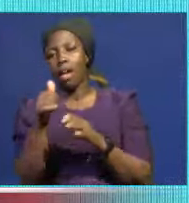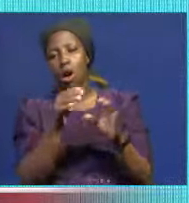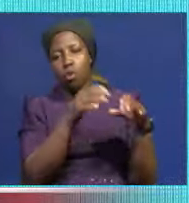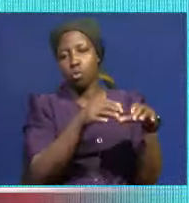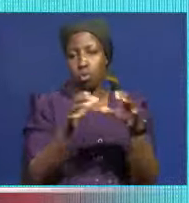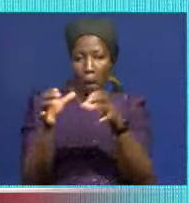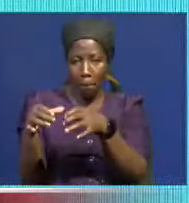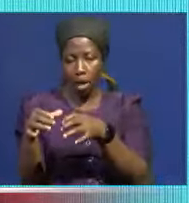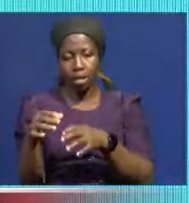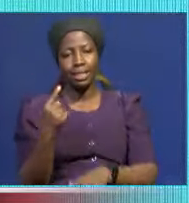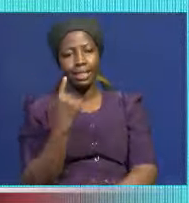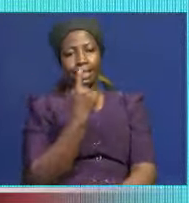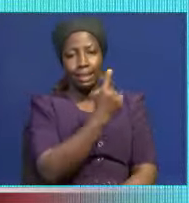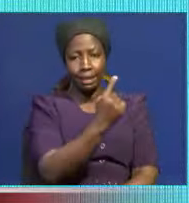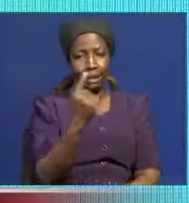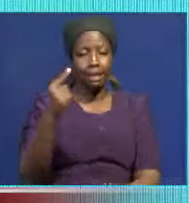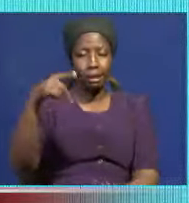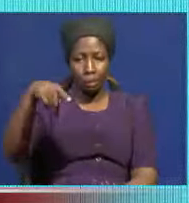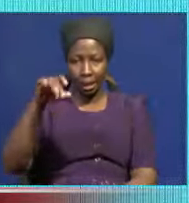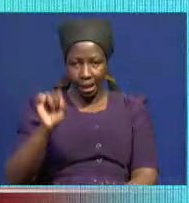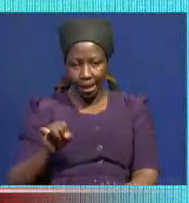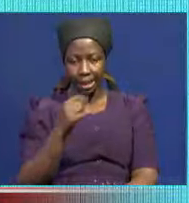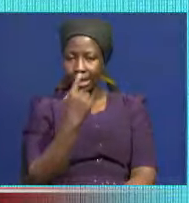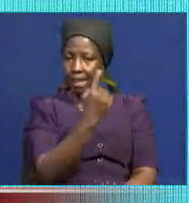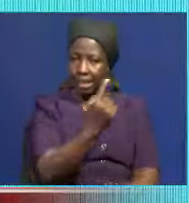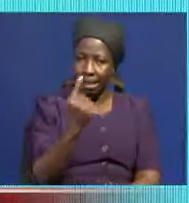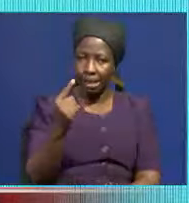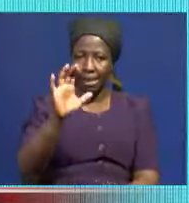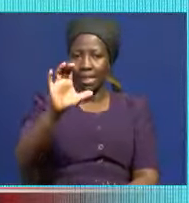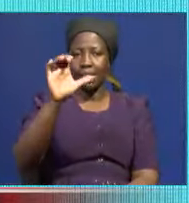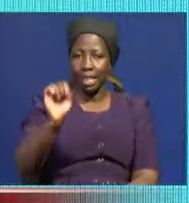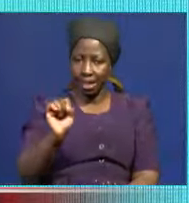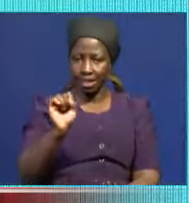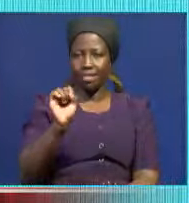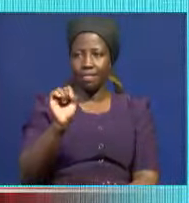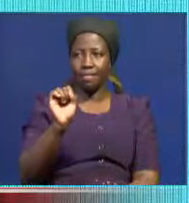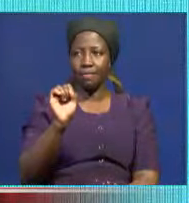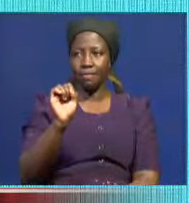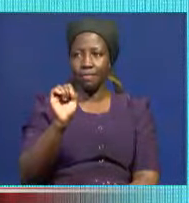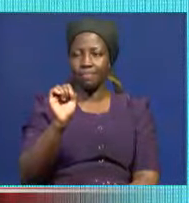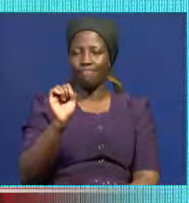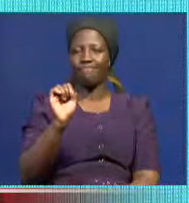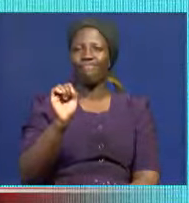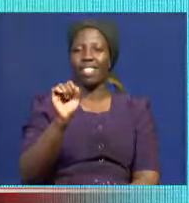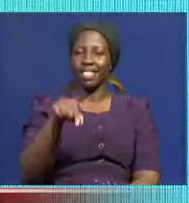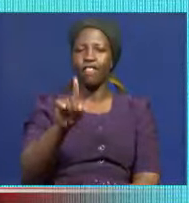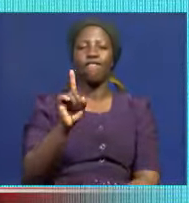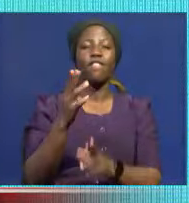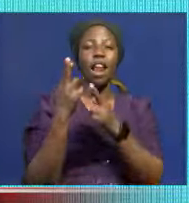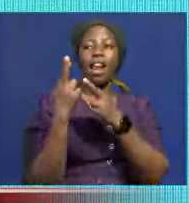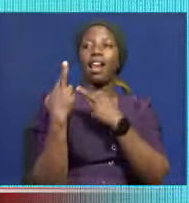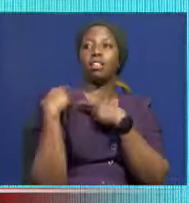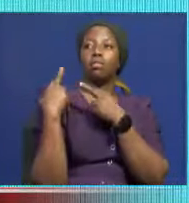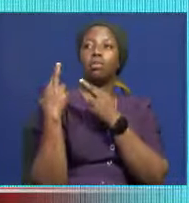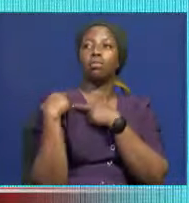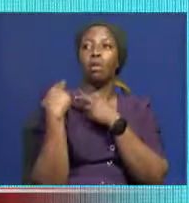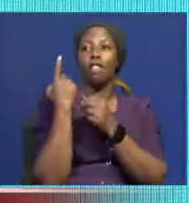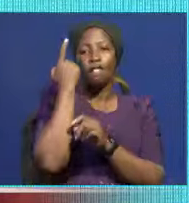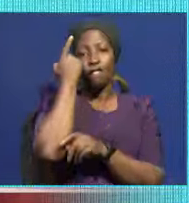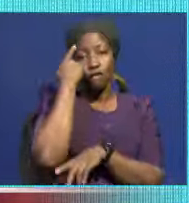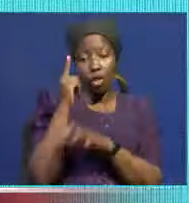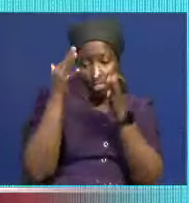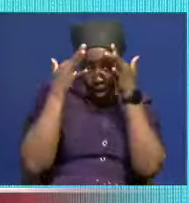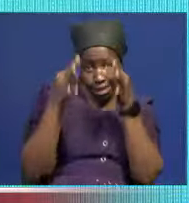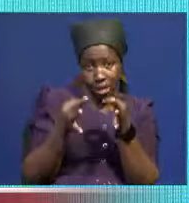every principal secretary, every cabinet secretary is responsible for the